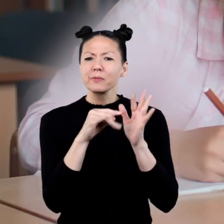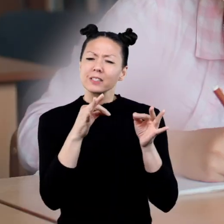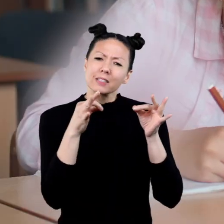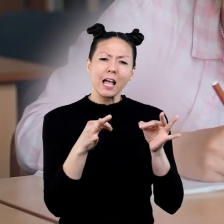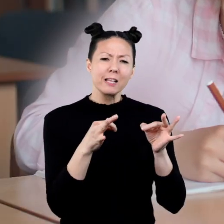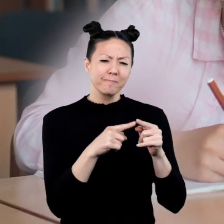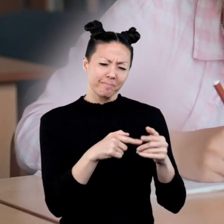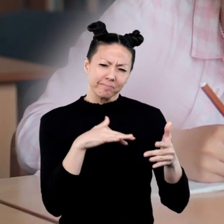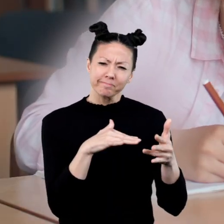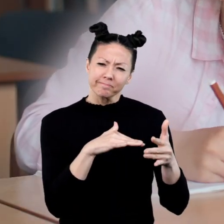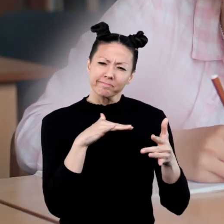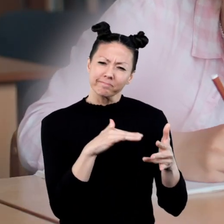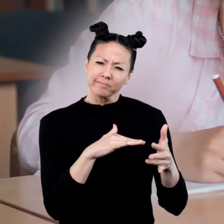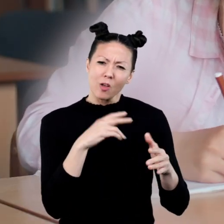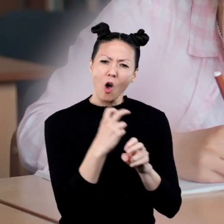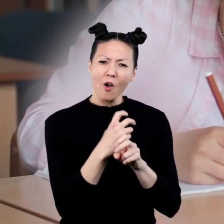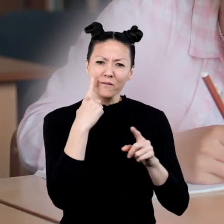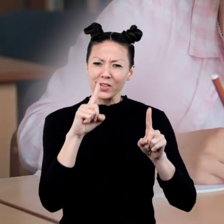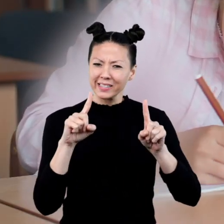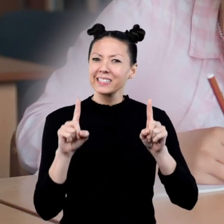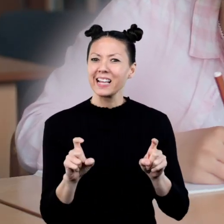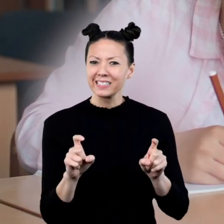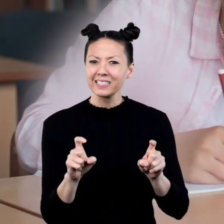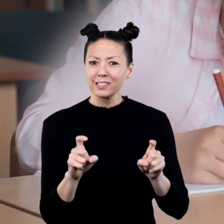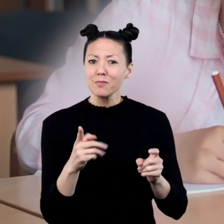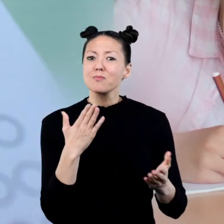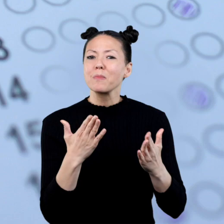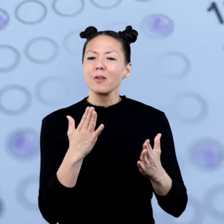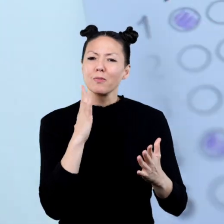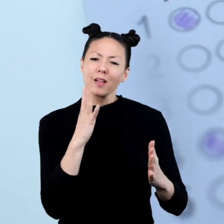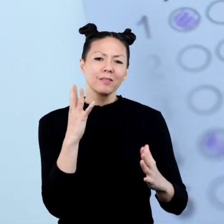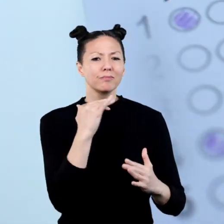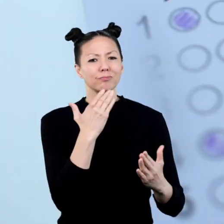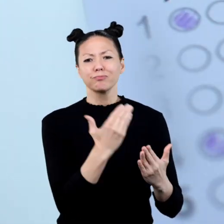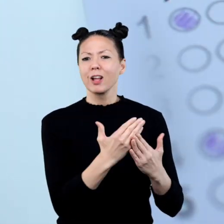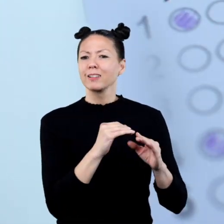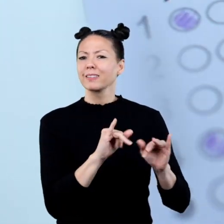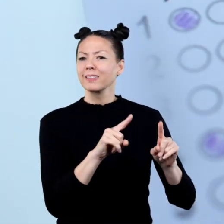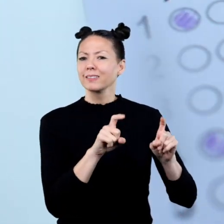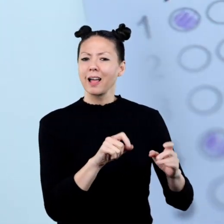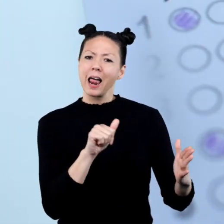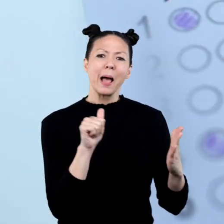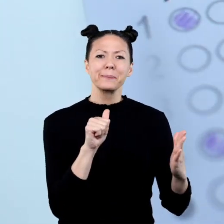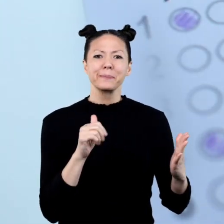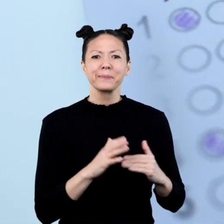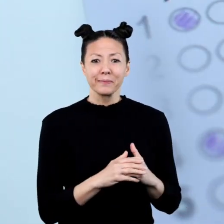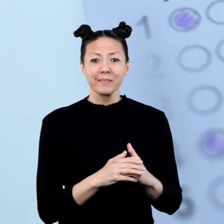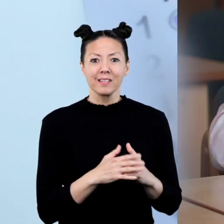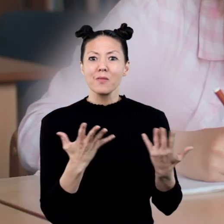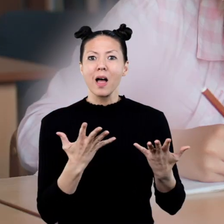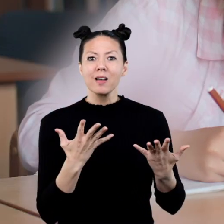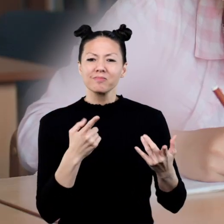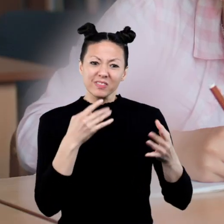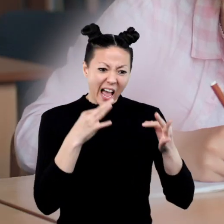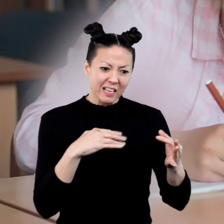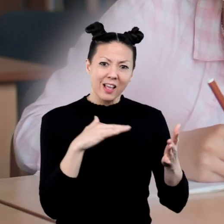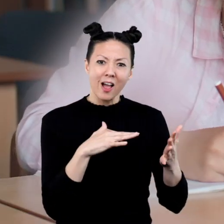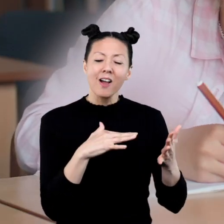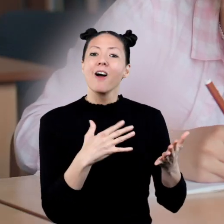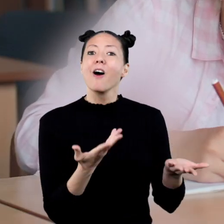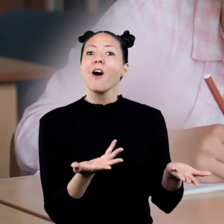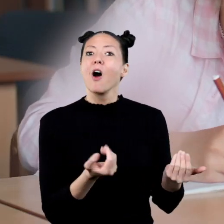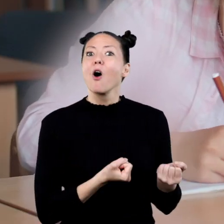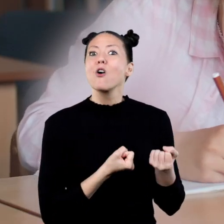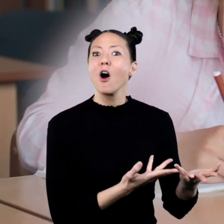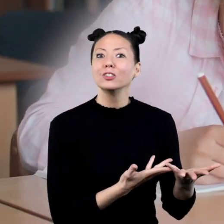For example, if you decide to study hard for a test, you will probably do pretty well on that test. The cause is